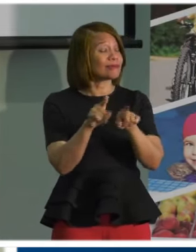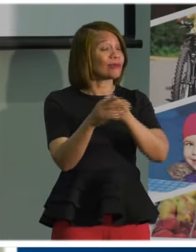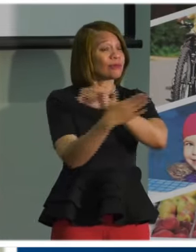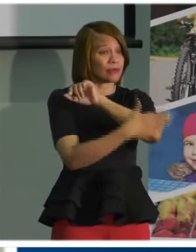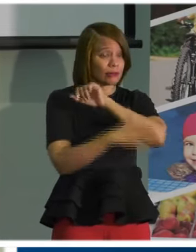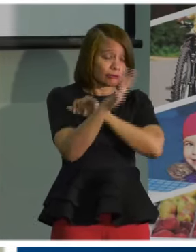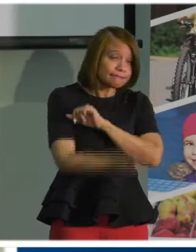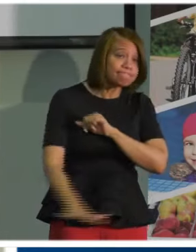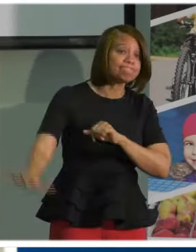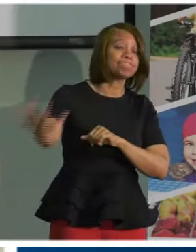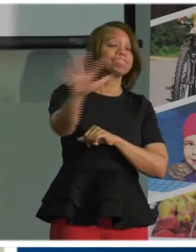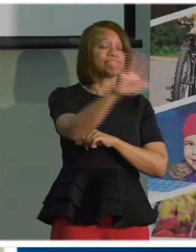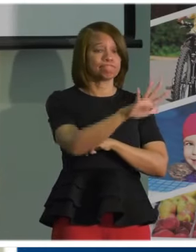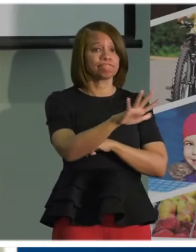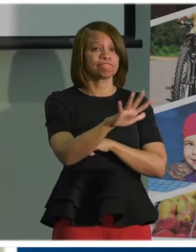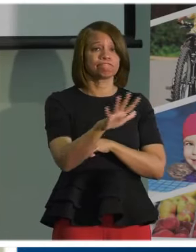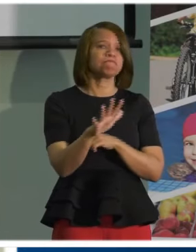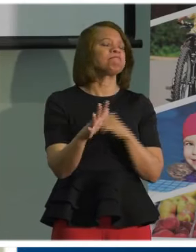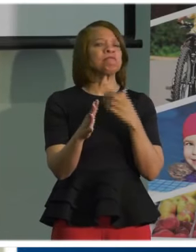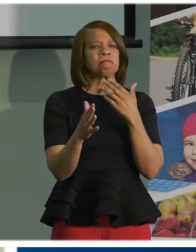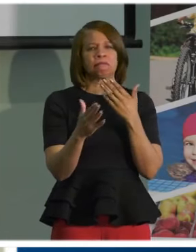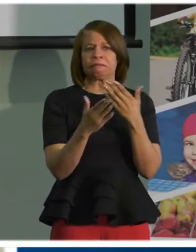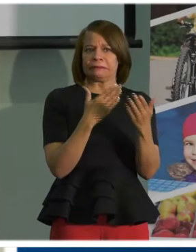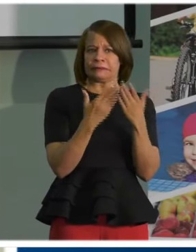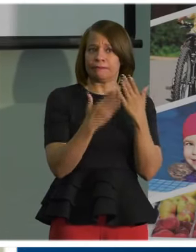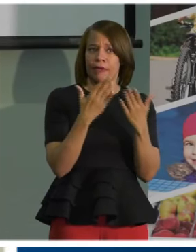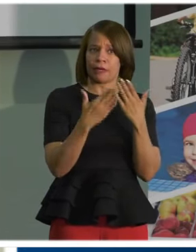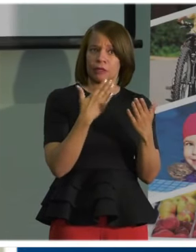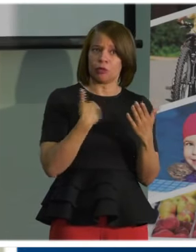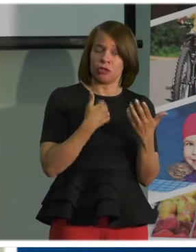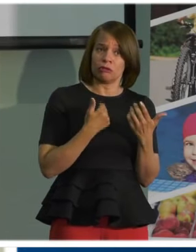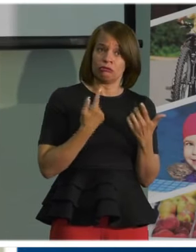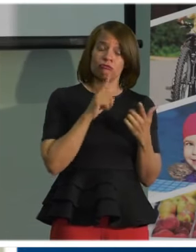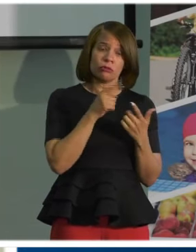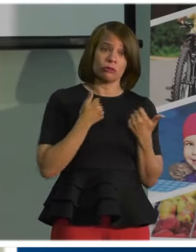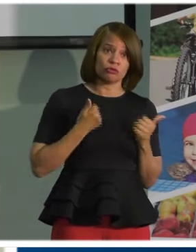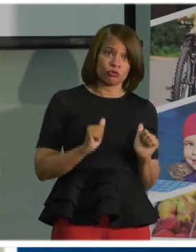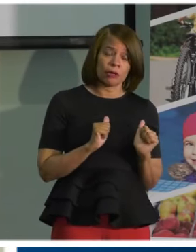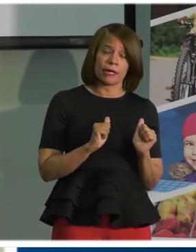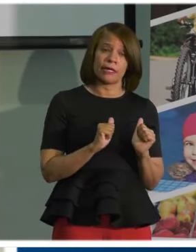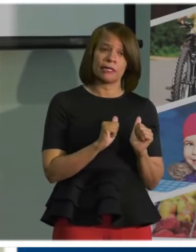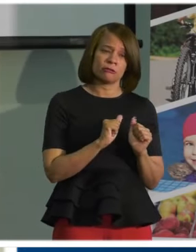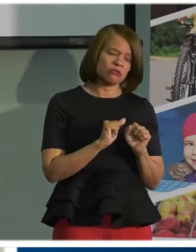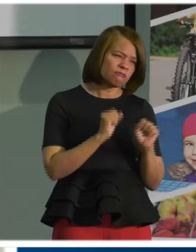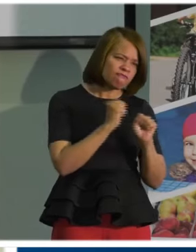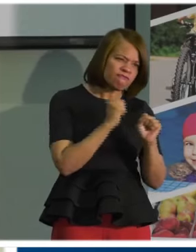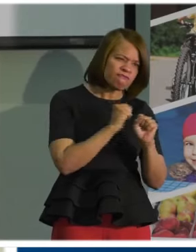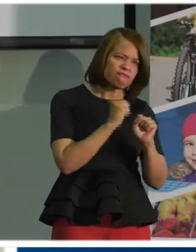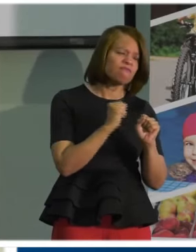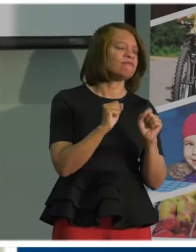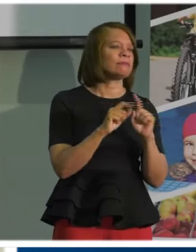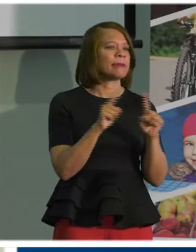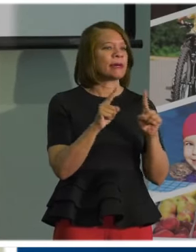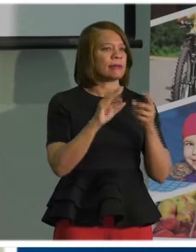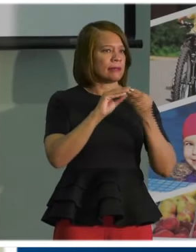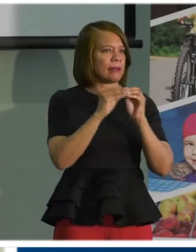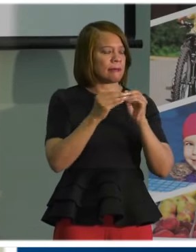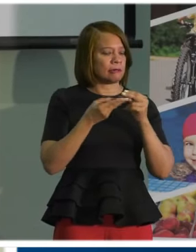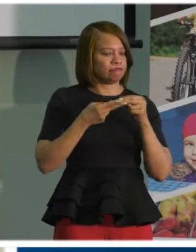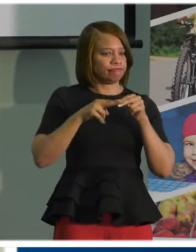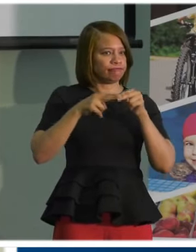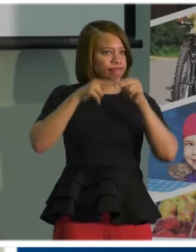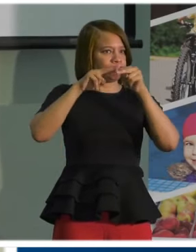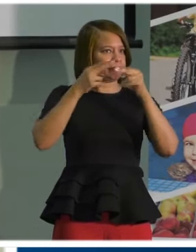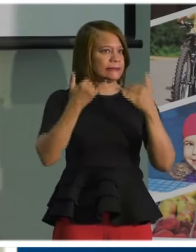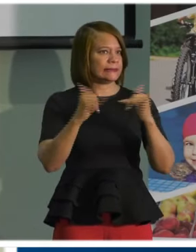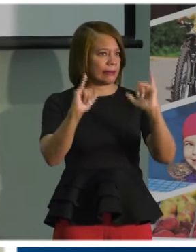best efforts from the beginning of this crisis in March, our case numbers have continued to rise. As of this